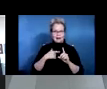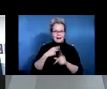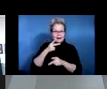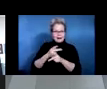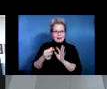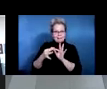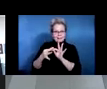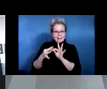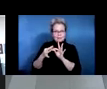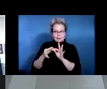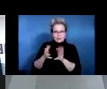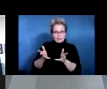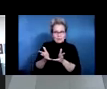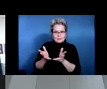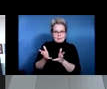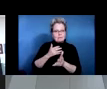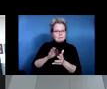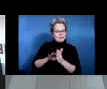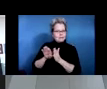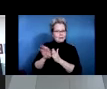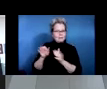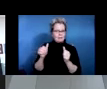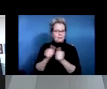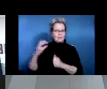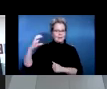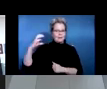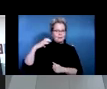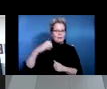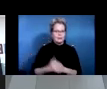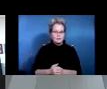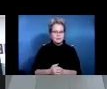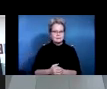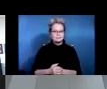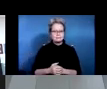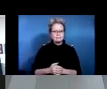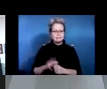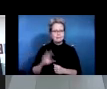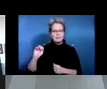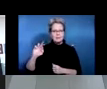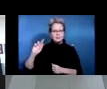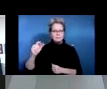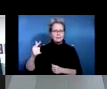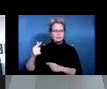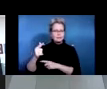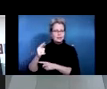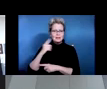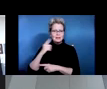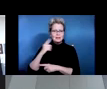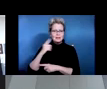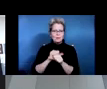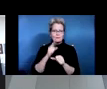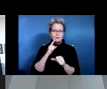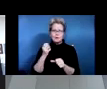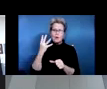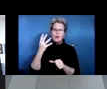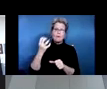of course, from the client and when medically appropriate. But given this person's work history within this role for so within this company for so long,